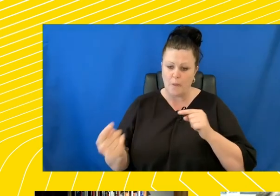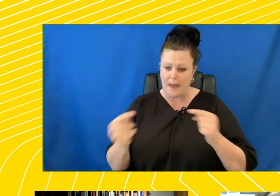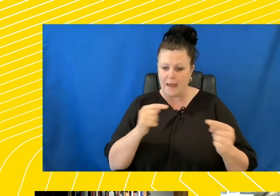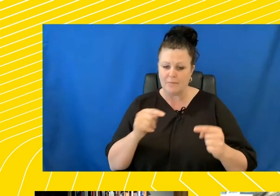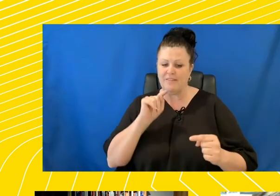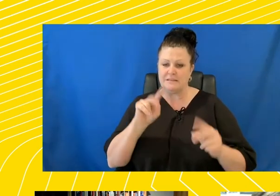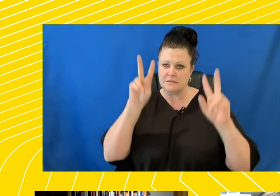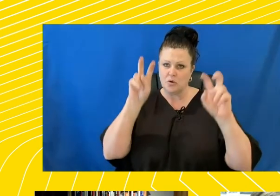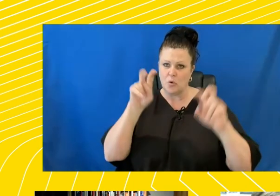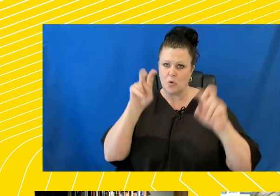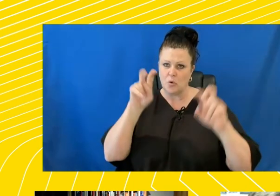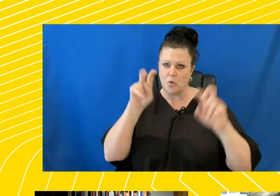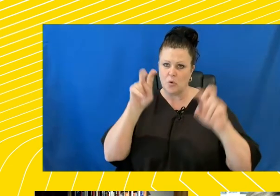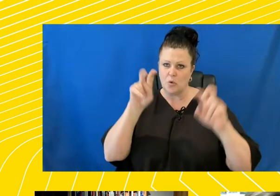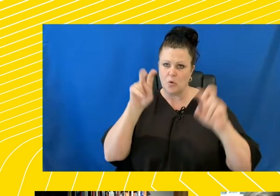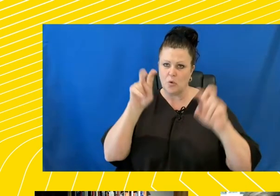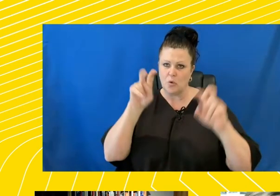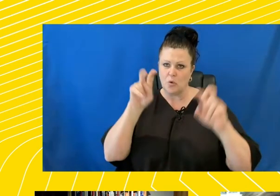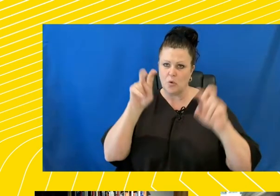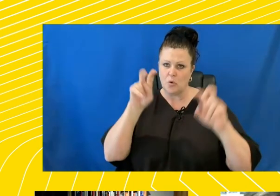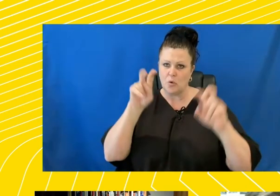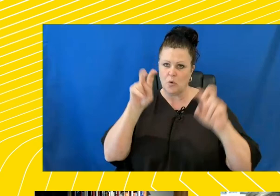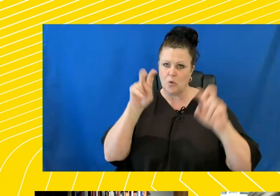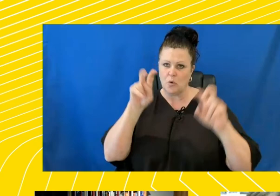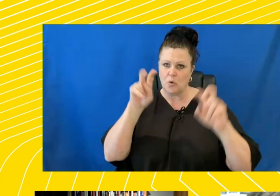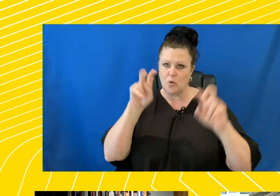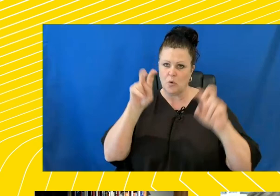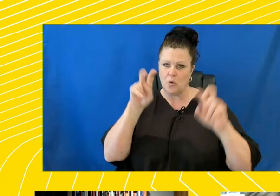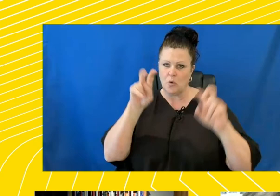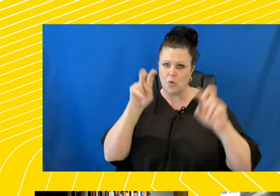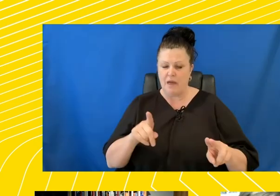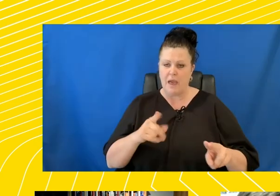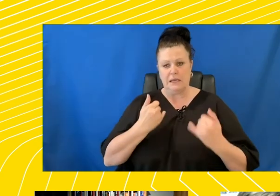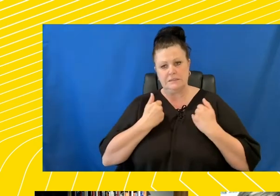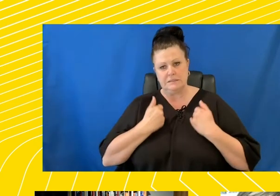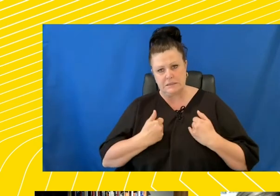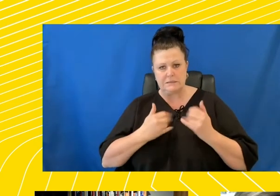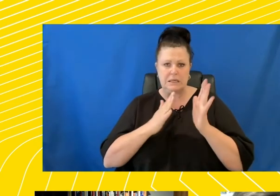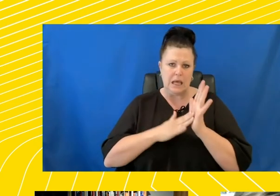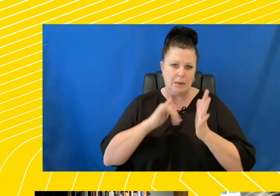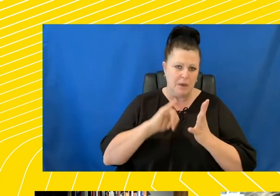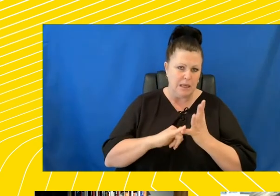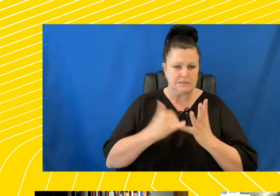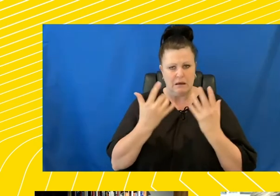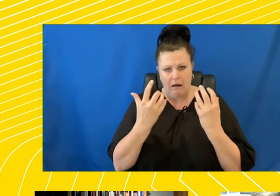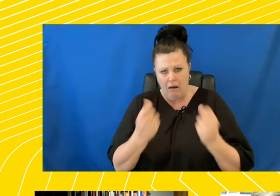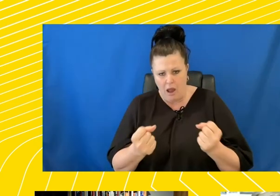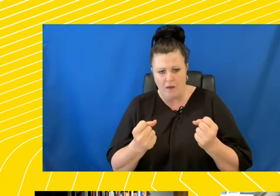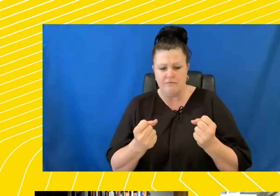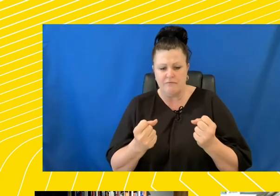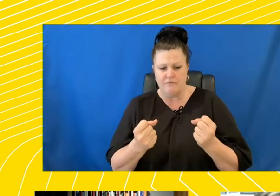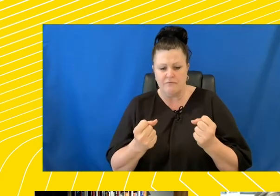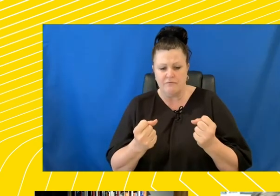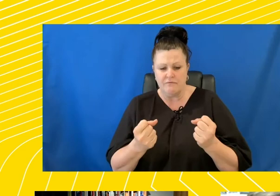voluntary dying, that the person is incurably sick with multiple sclerosis, and her